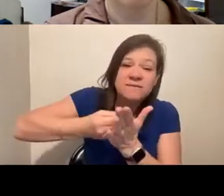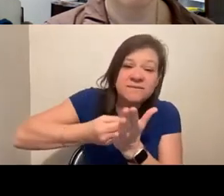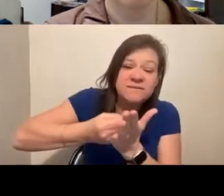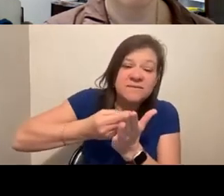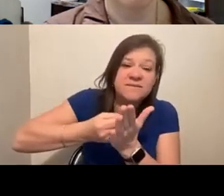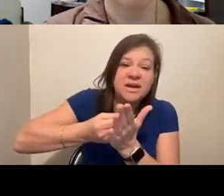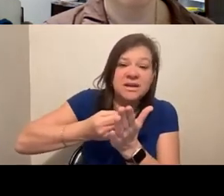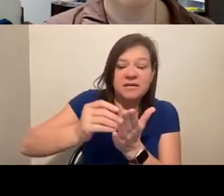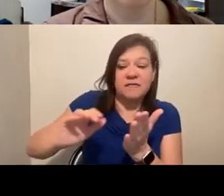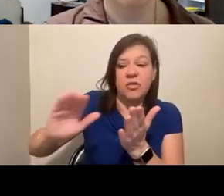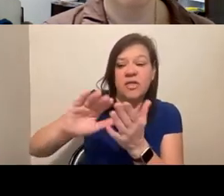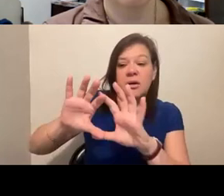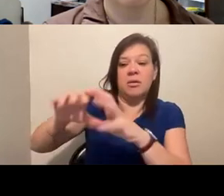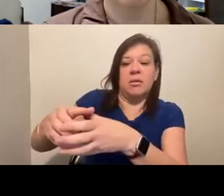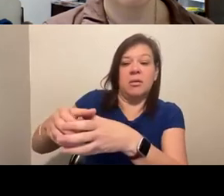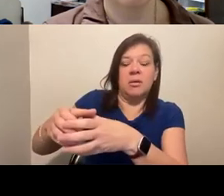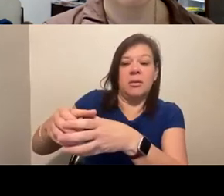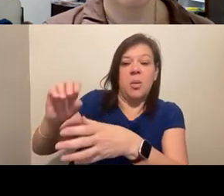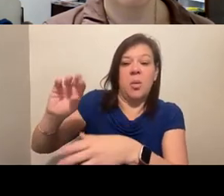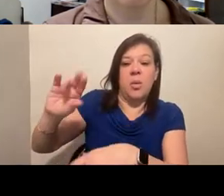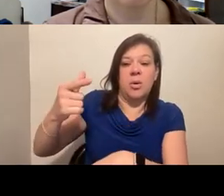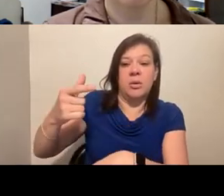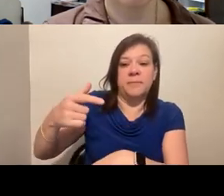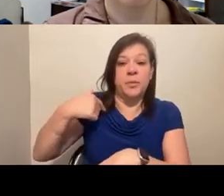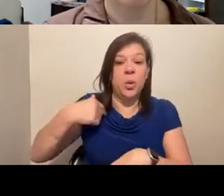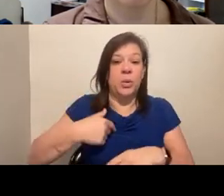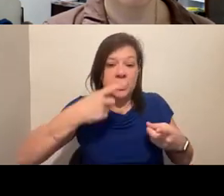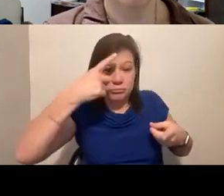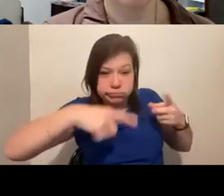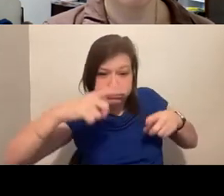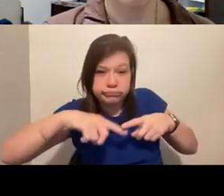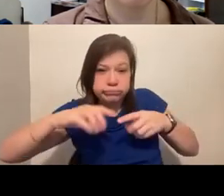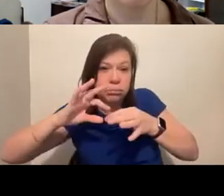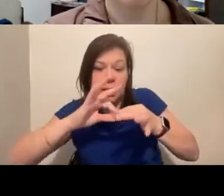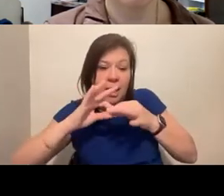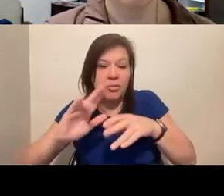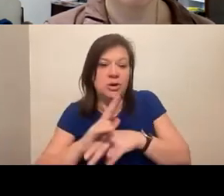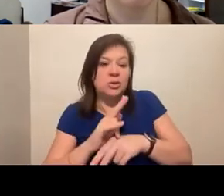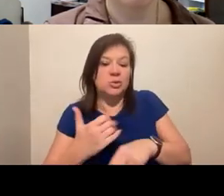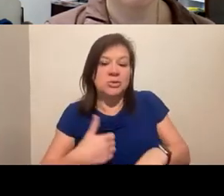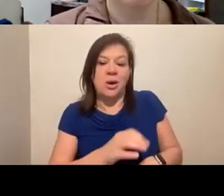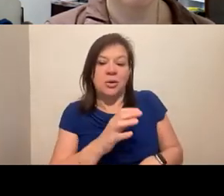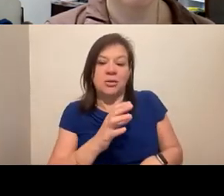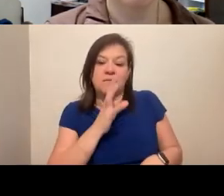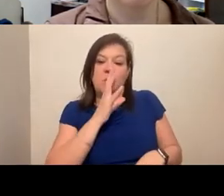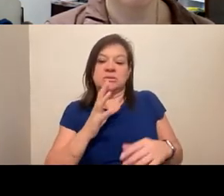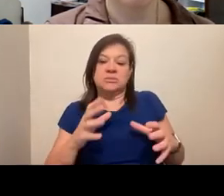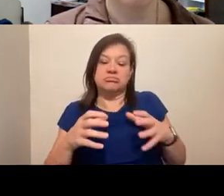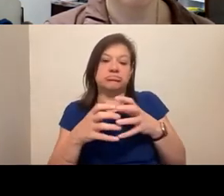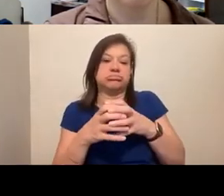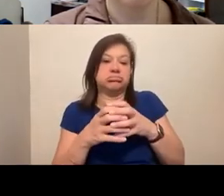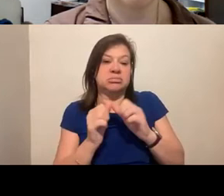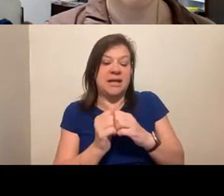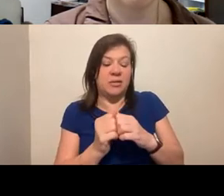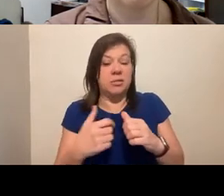their own organizations. And when, you know, we can collaborate and, you know, use our voices together, I think that we can